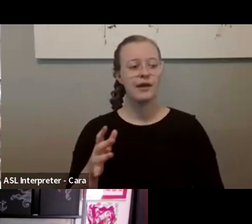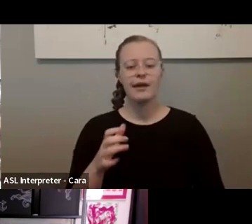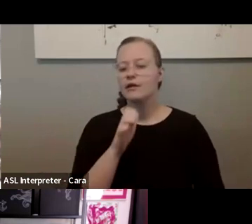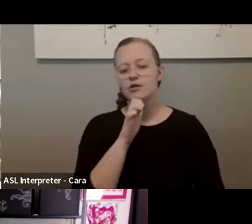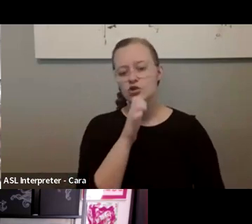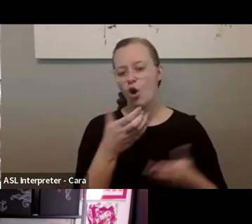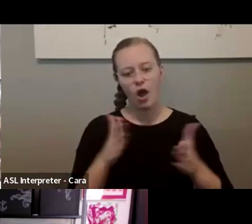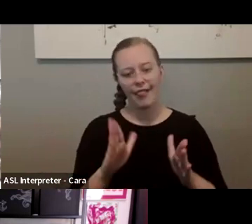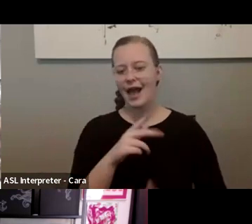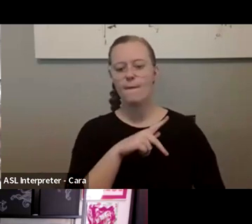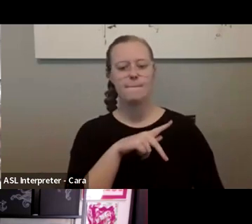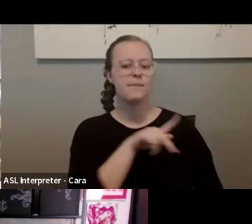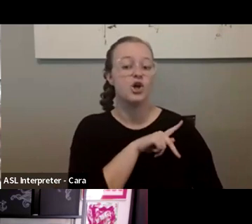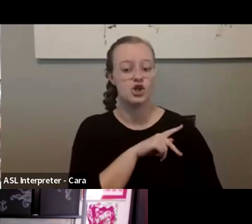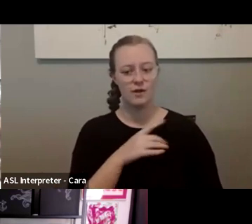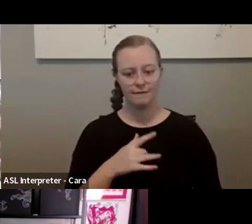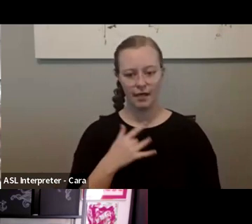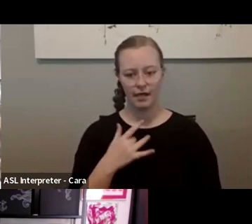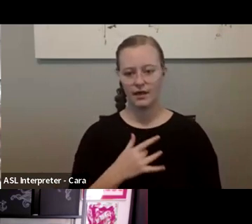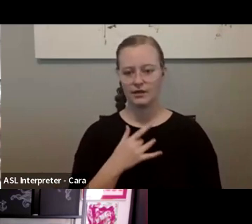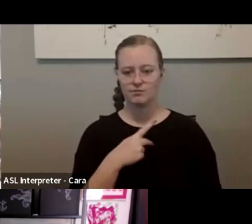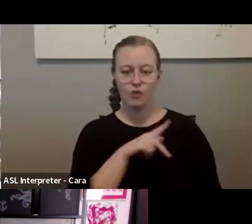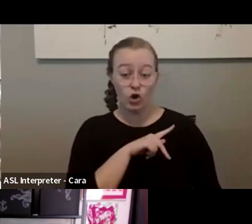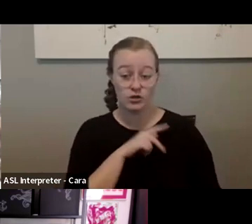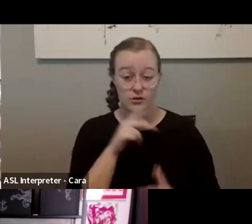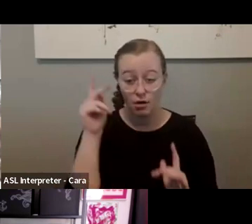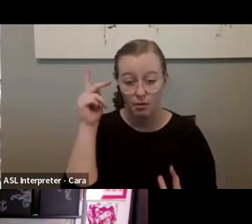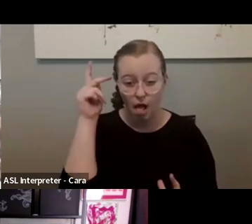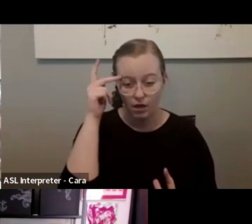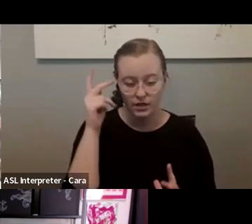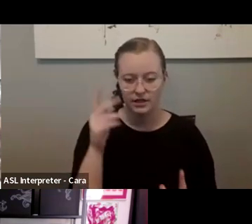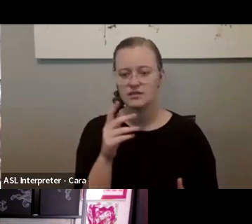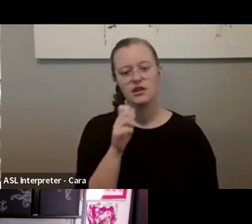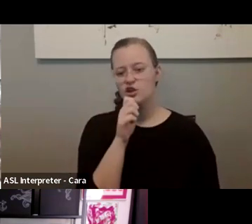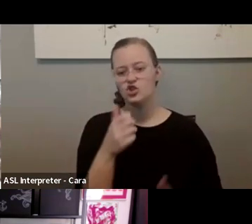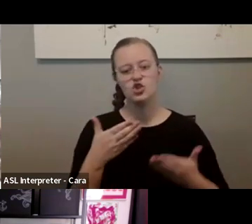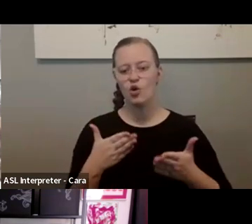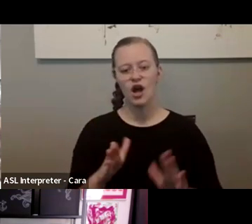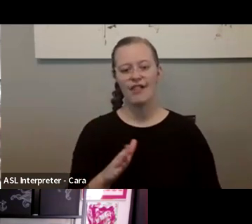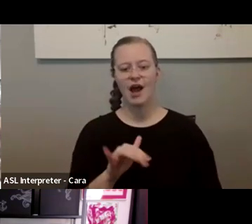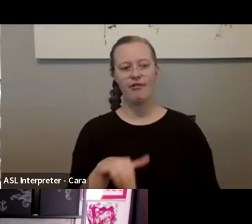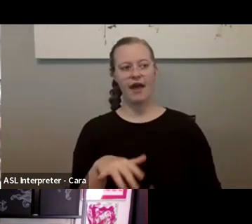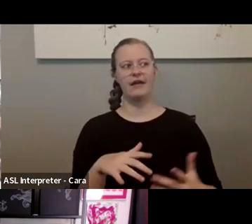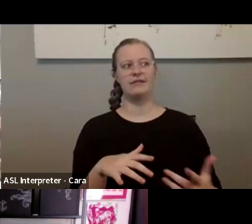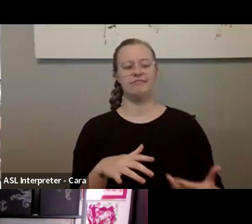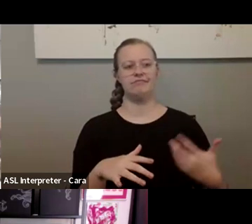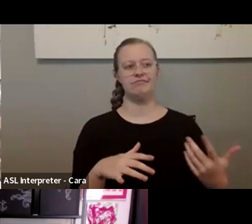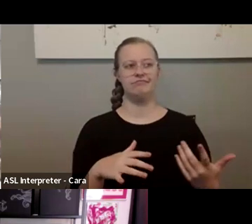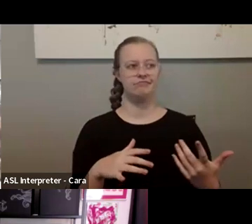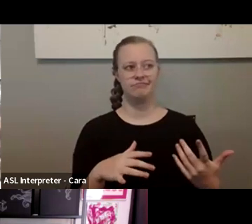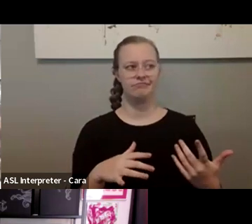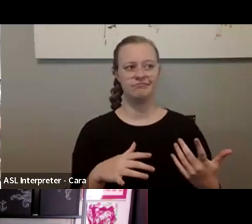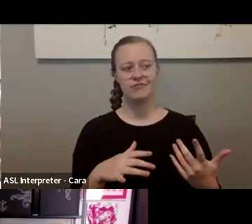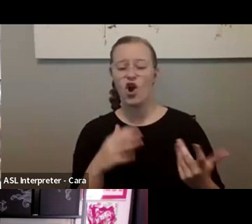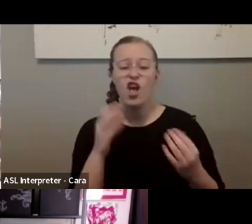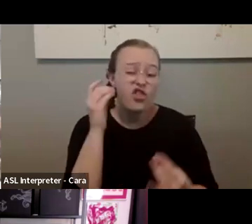politics or feelings about what other policies the member supports or doesn't support or even your thoughts about